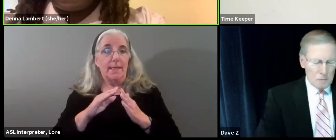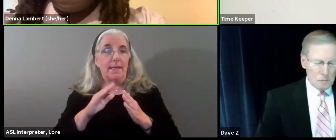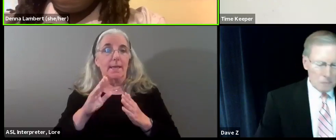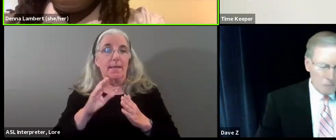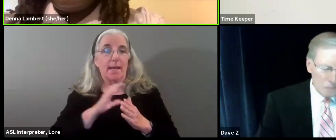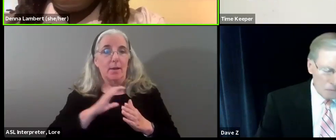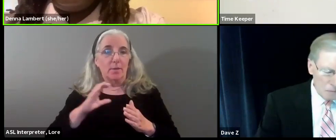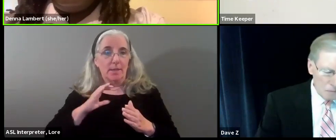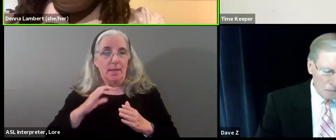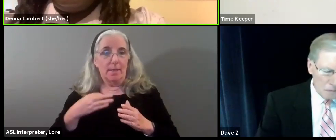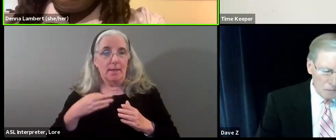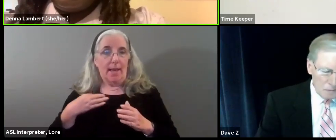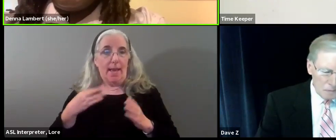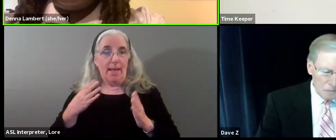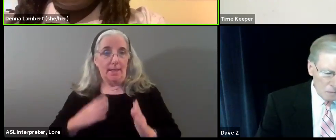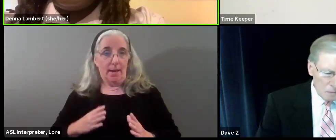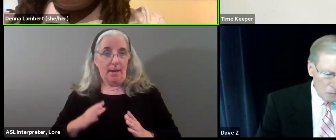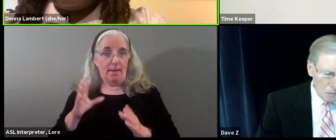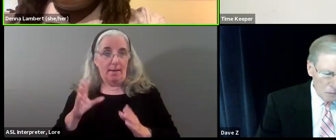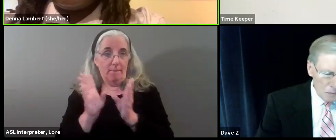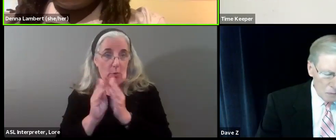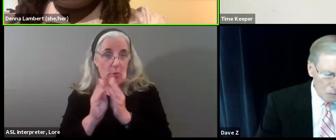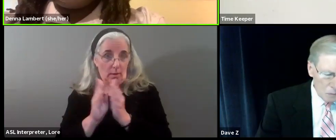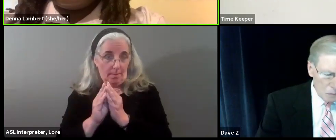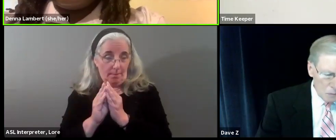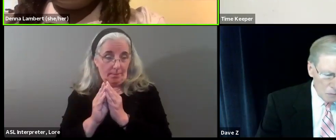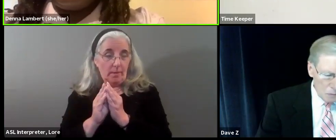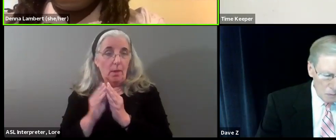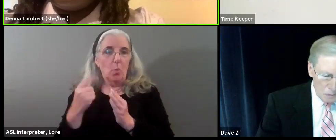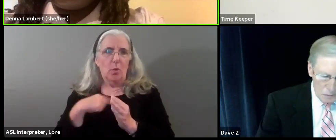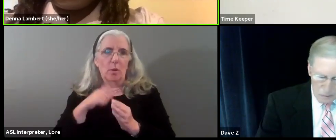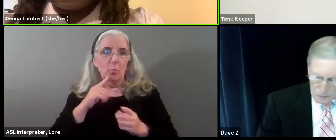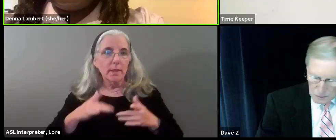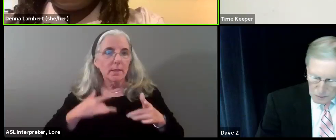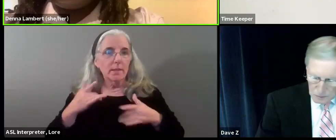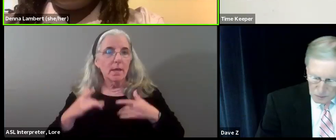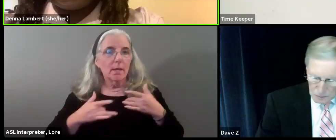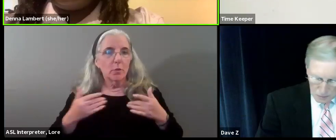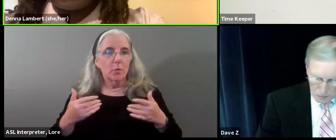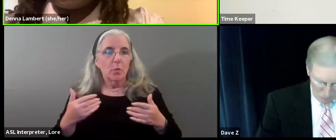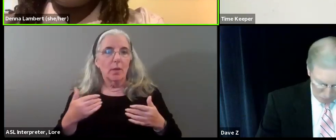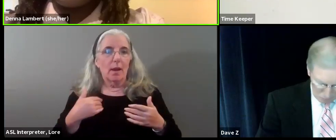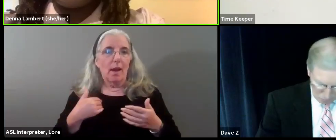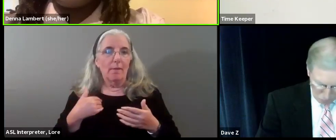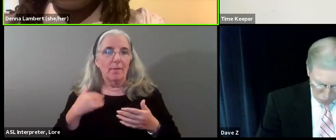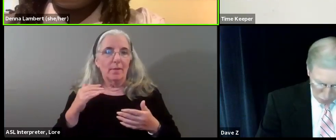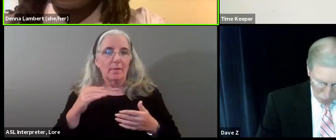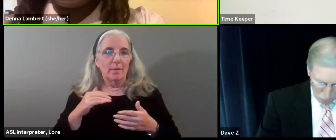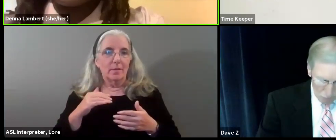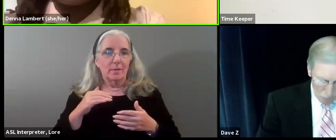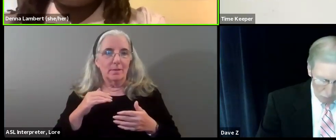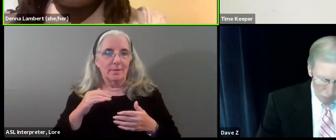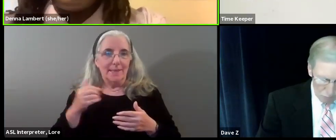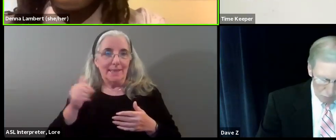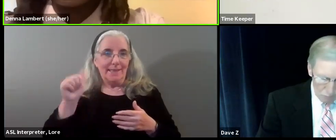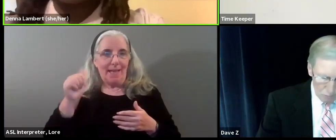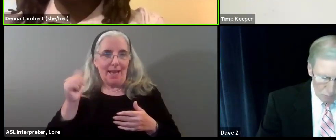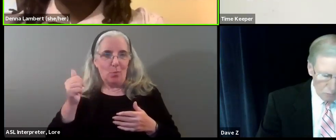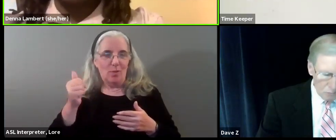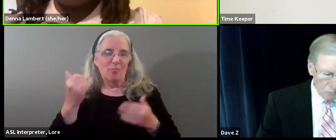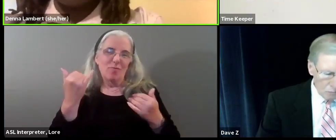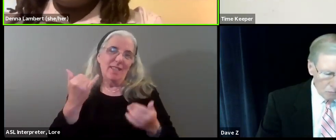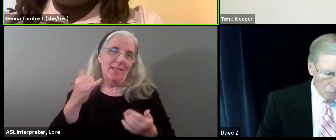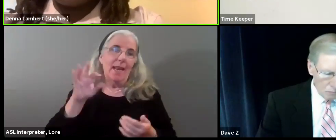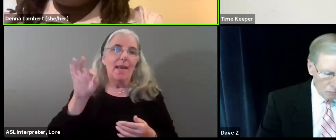Forum. And we are excited to have our 10 or possibly nine